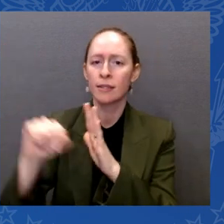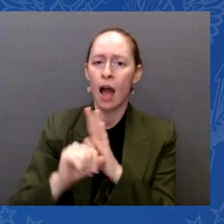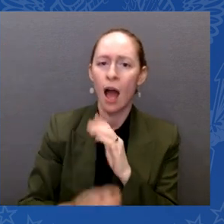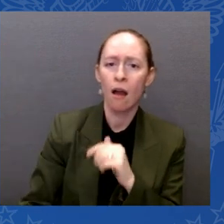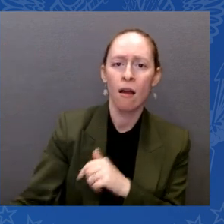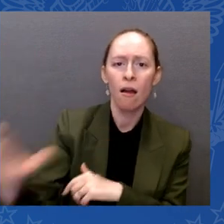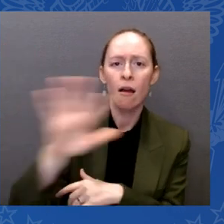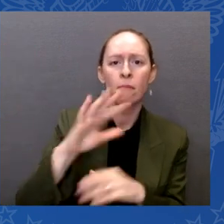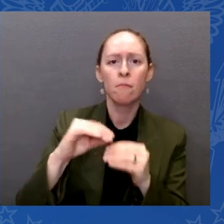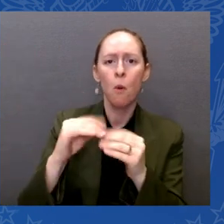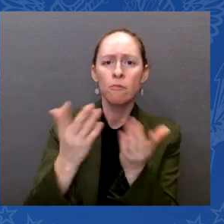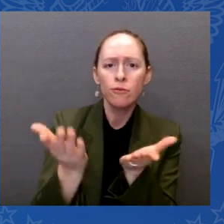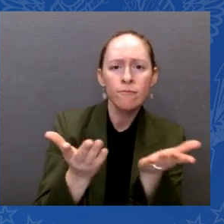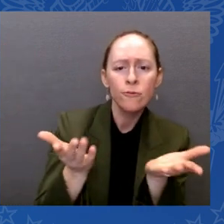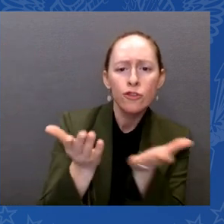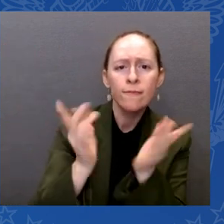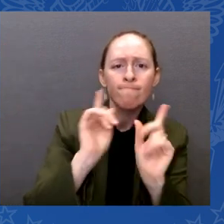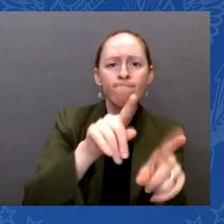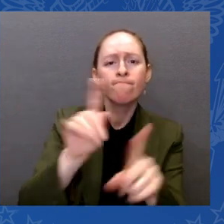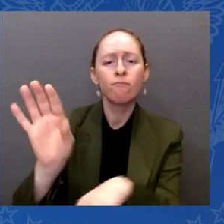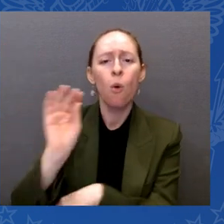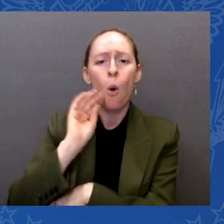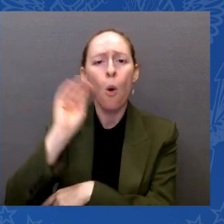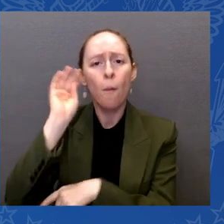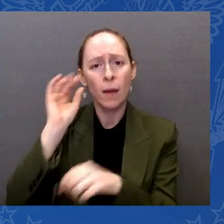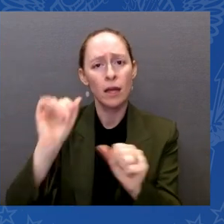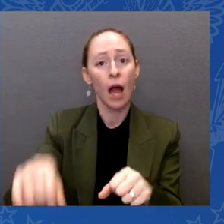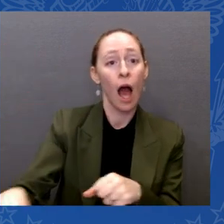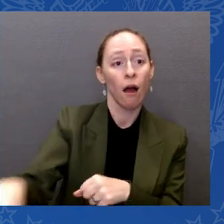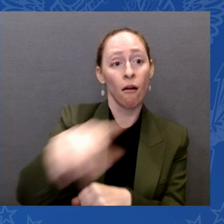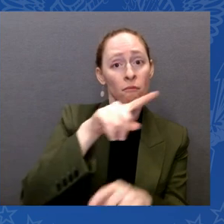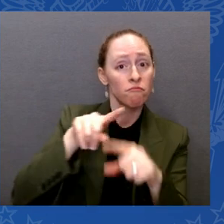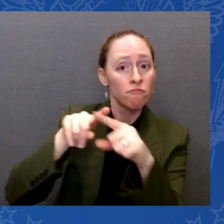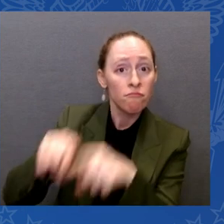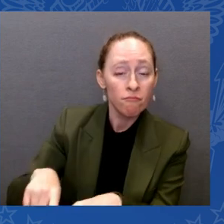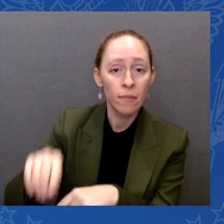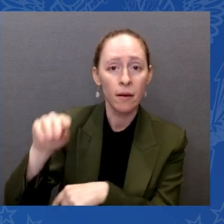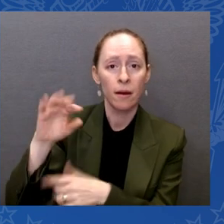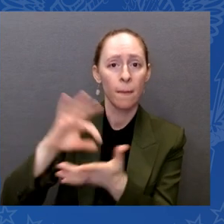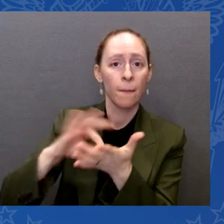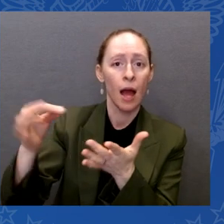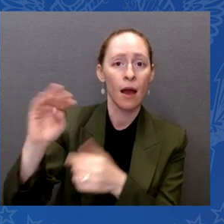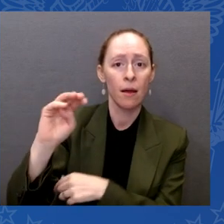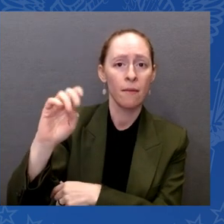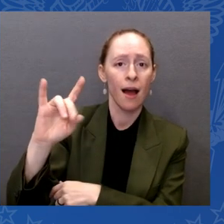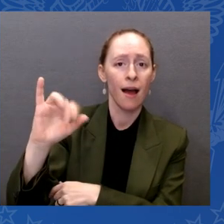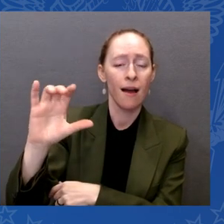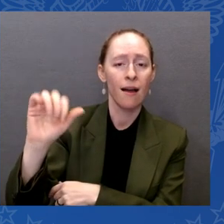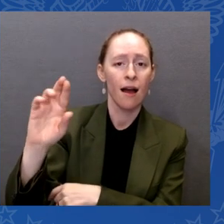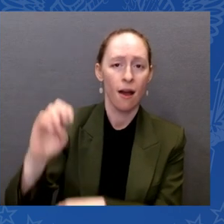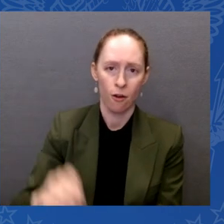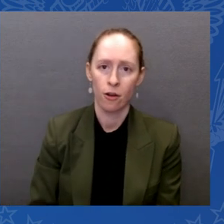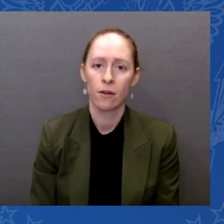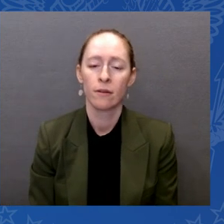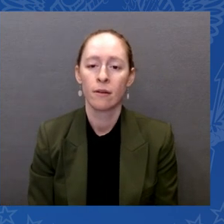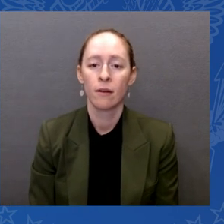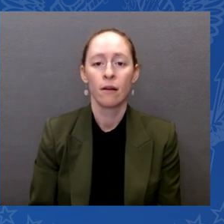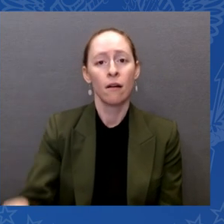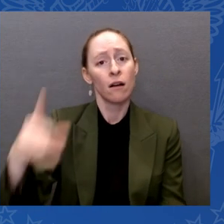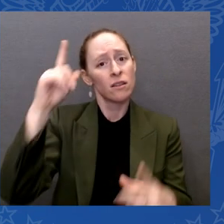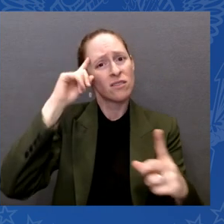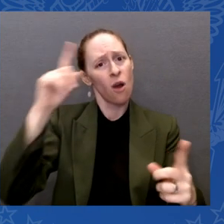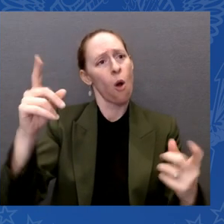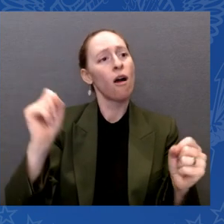So more people can live who have disabilities can live independently at their home. We've delivered vaccines, masks,